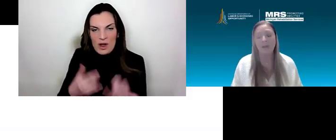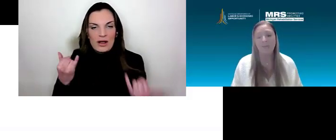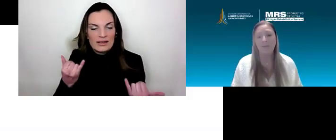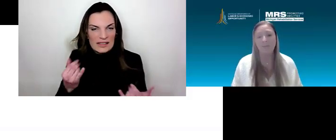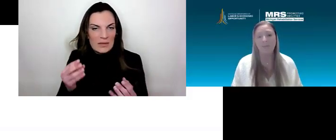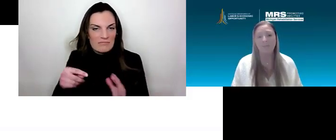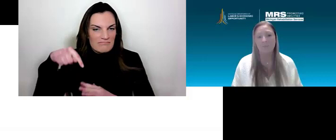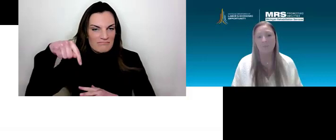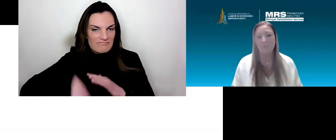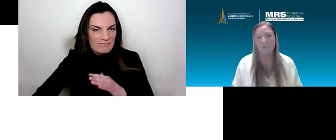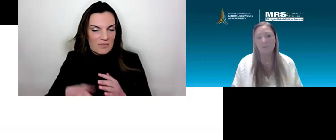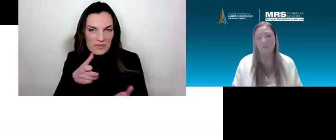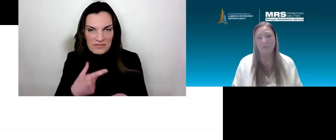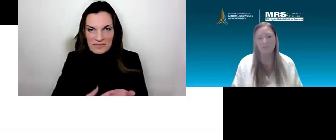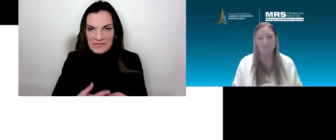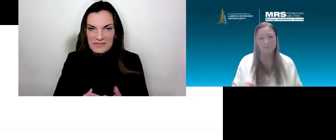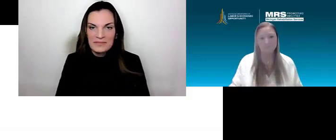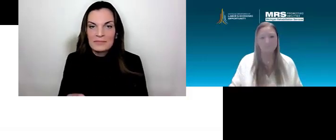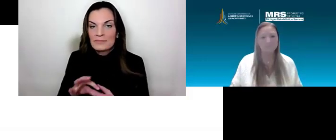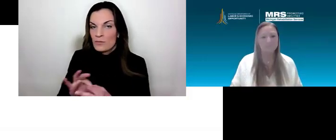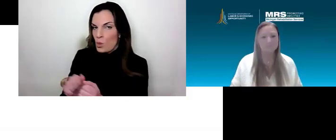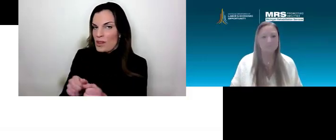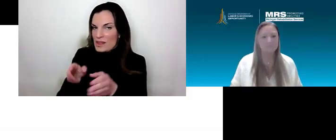on that individual basis.